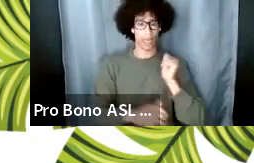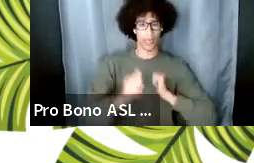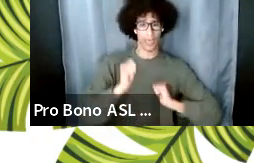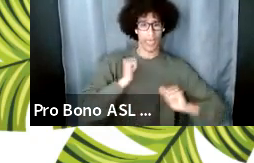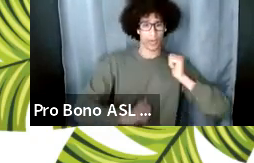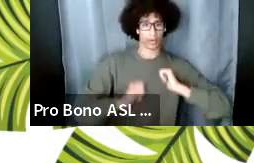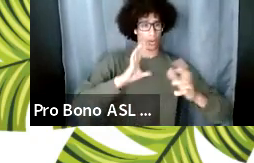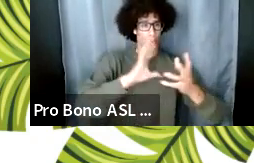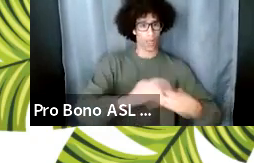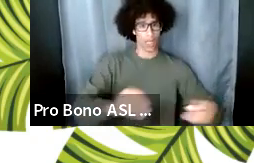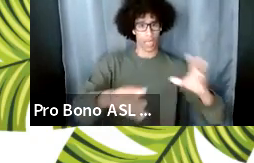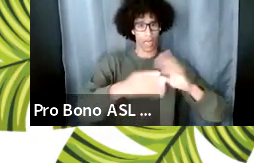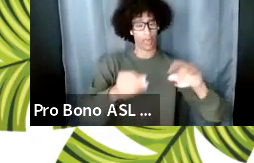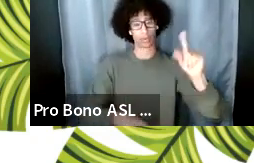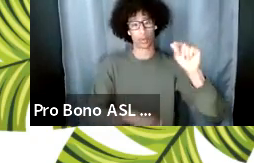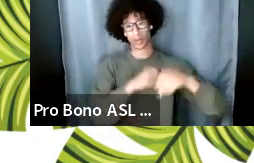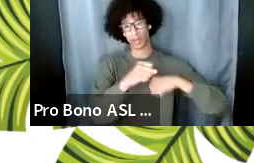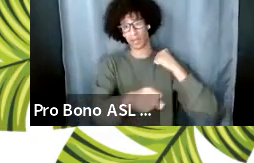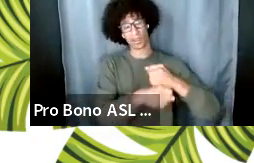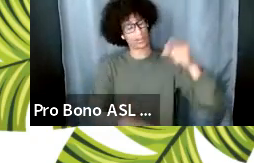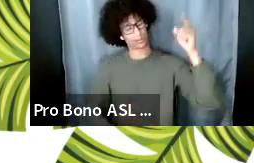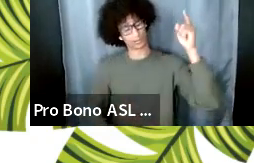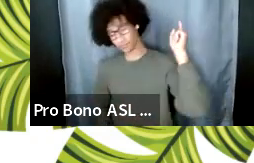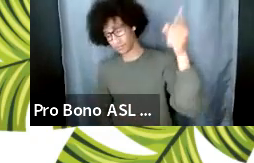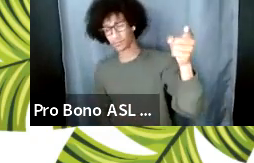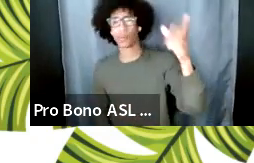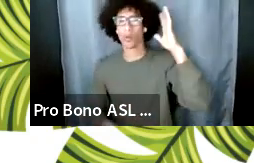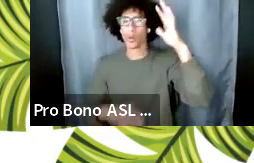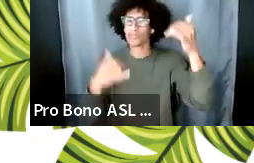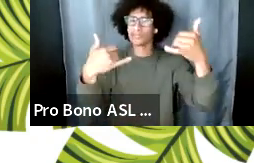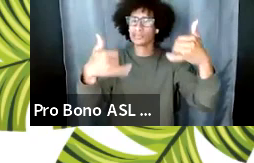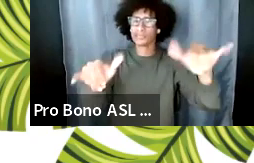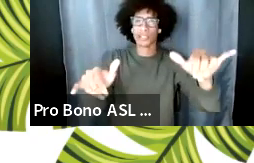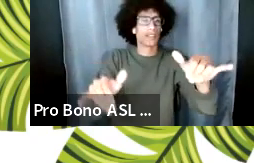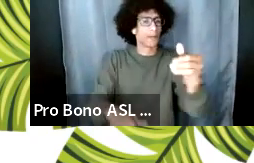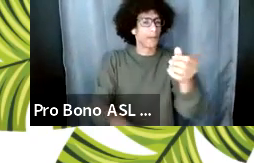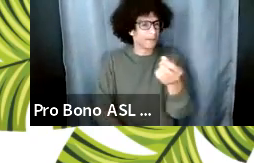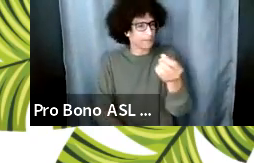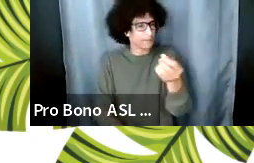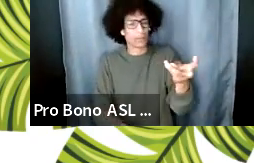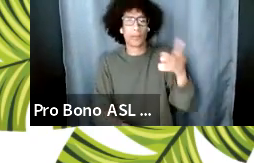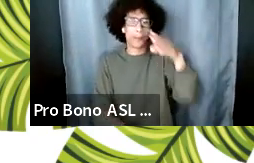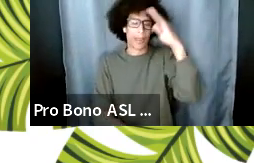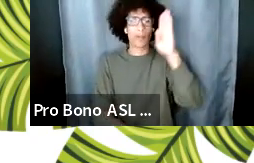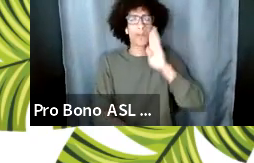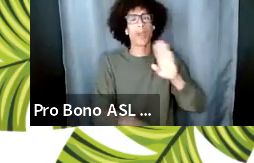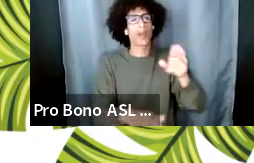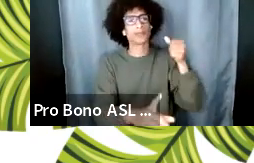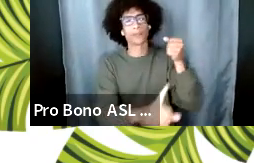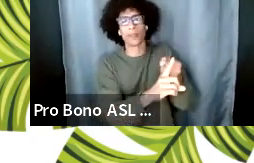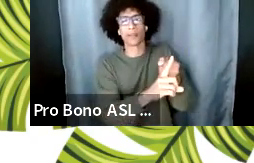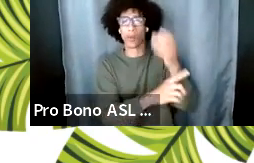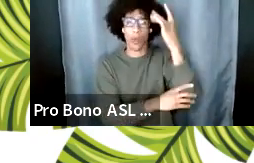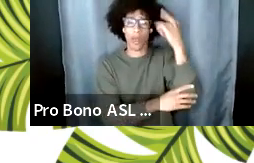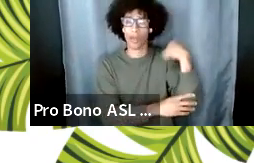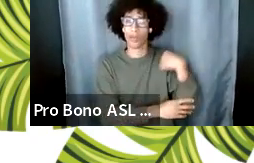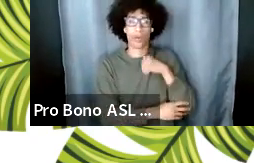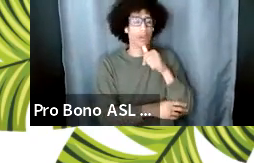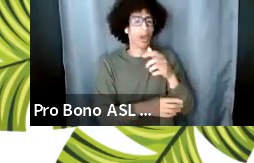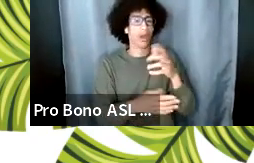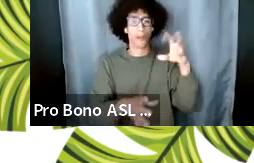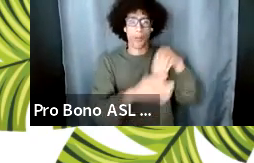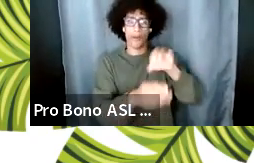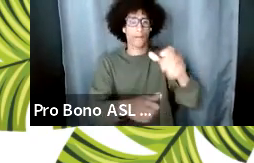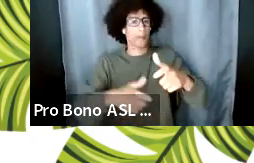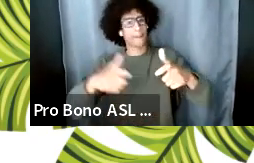it will still be narrowly impacted by black and brown folks because we are not a part of the major theatrical canon because